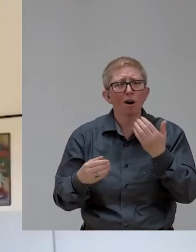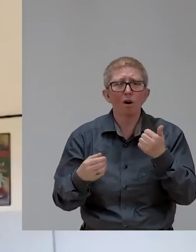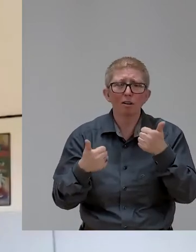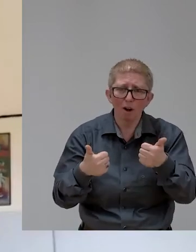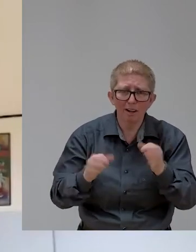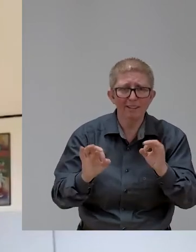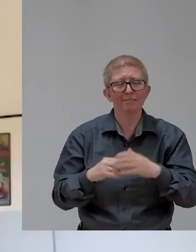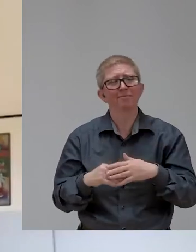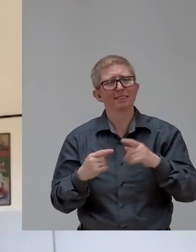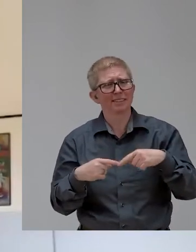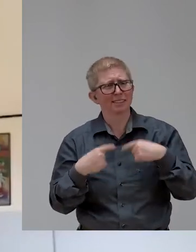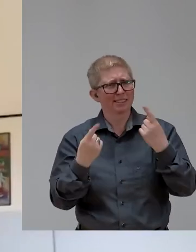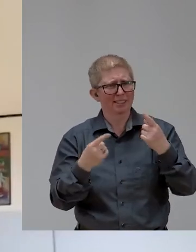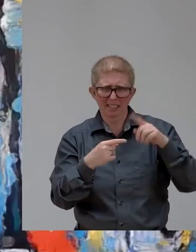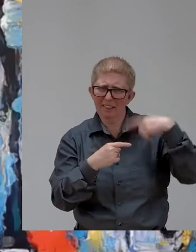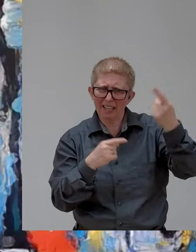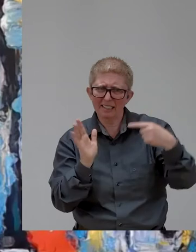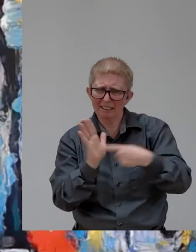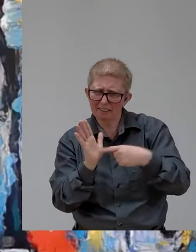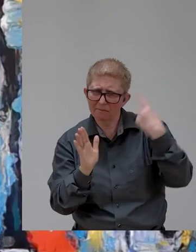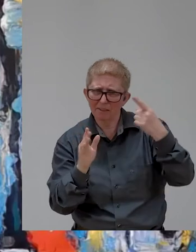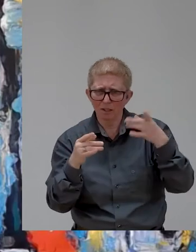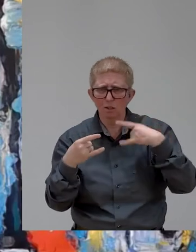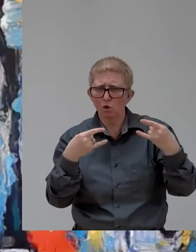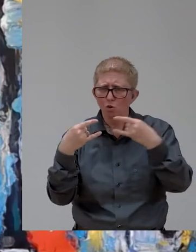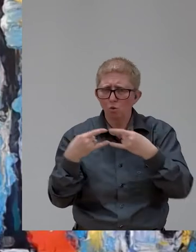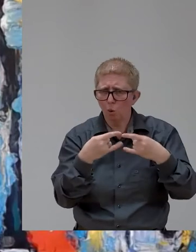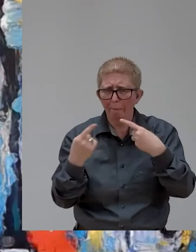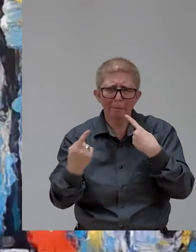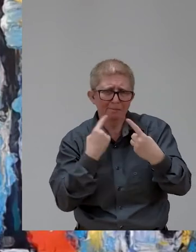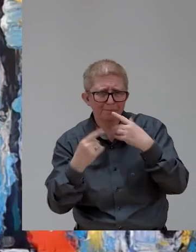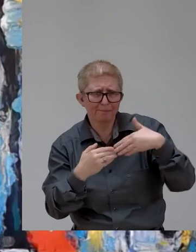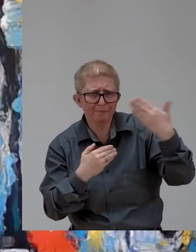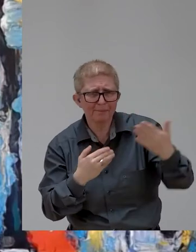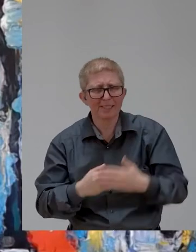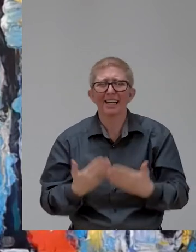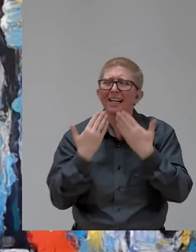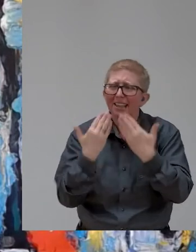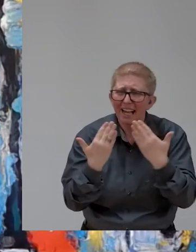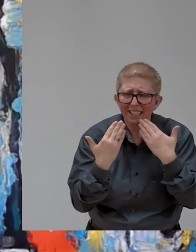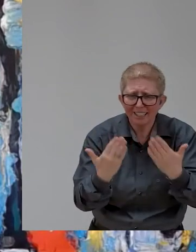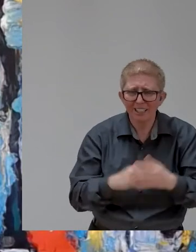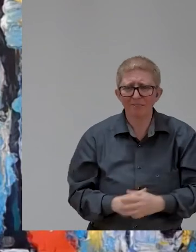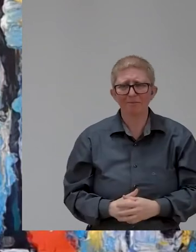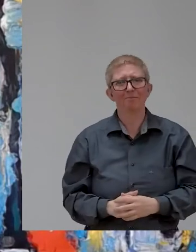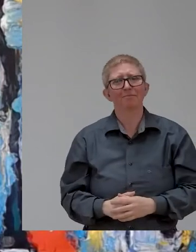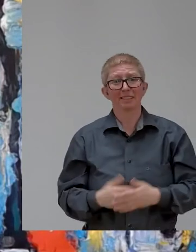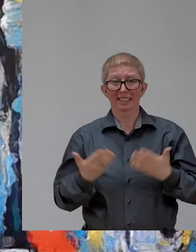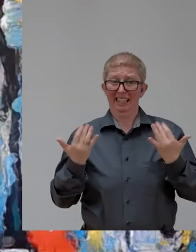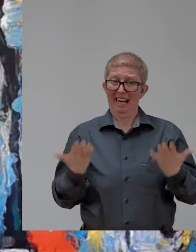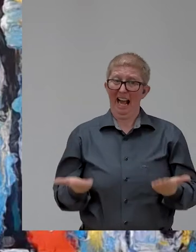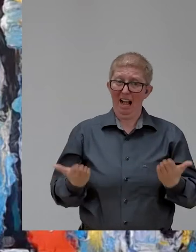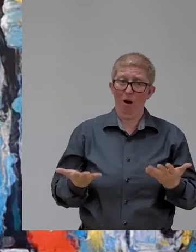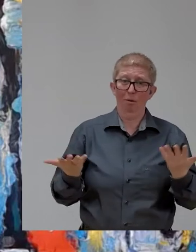world after all. Thank you very much for that. And now to